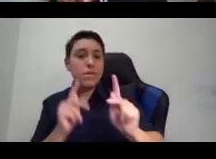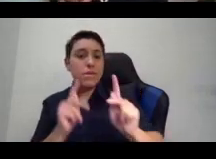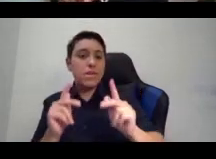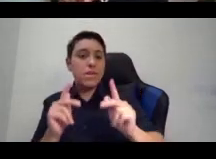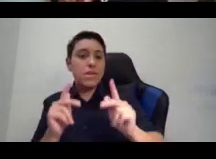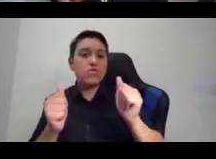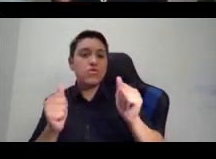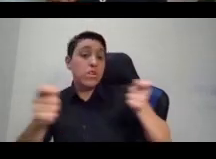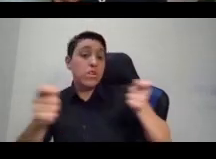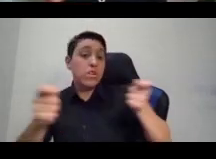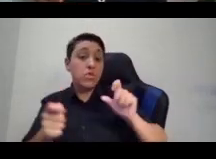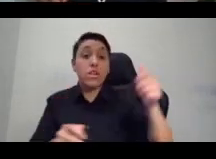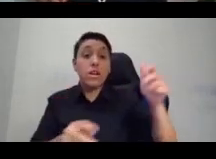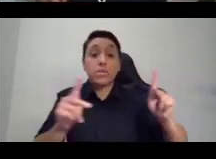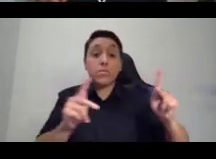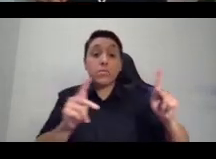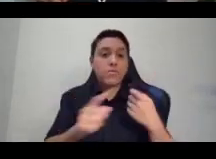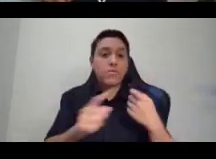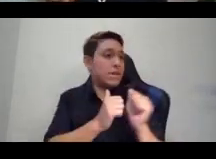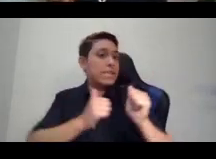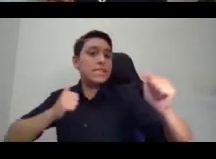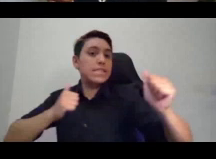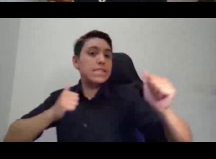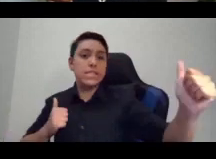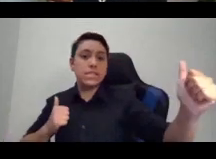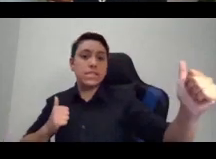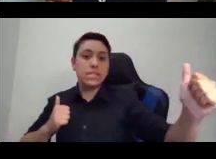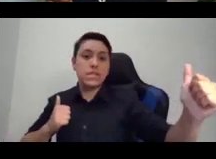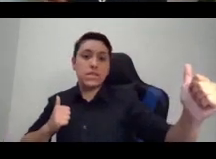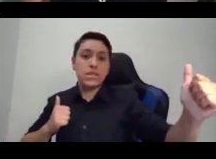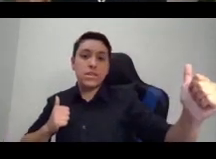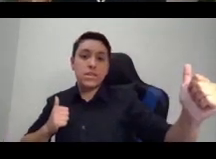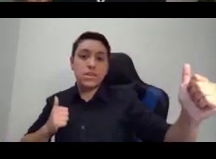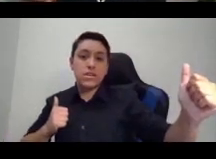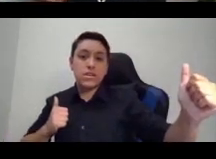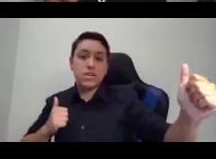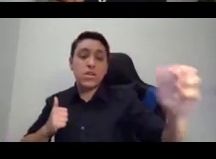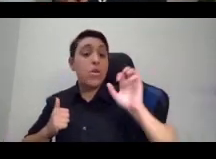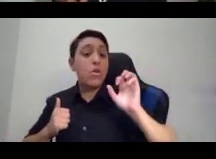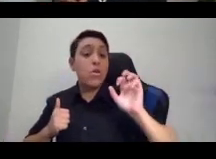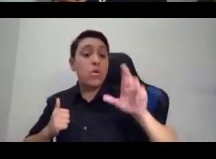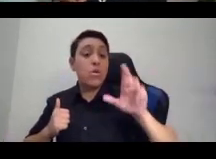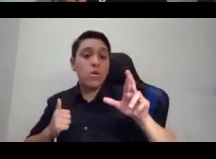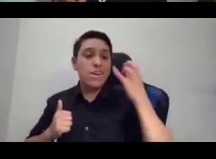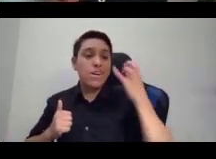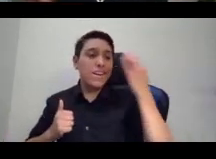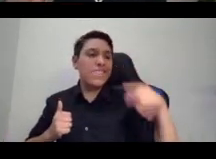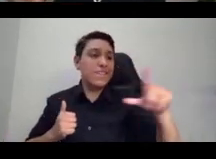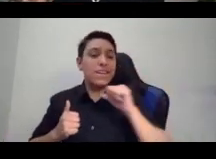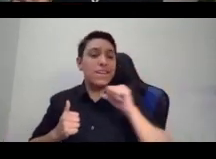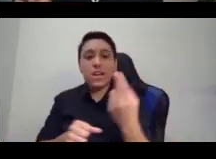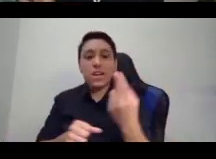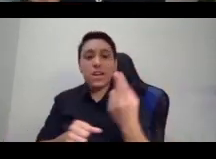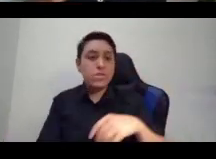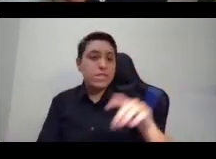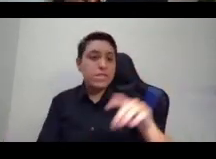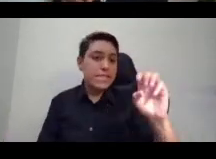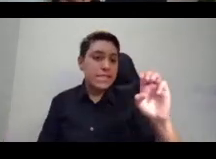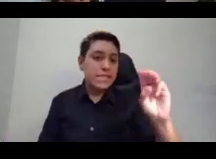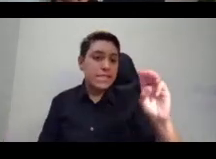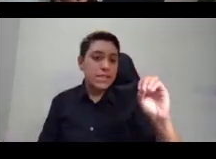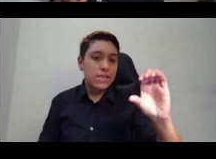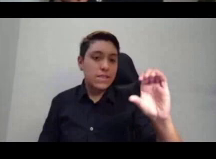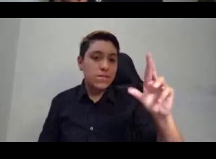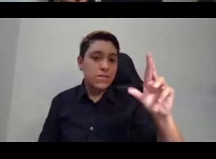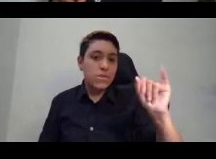or from a position that's not democratic or of the people or